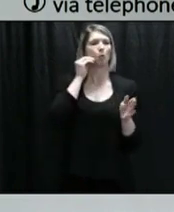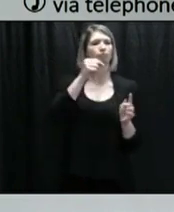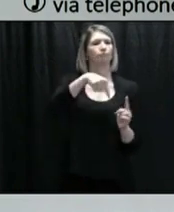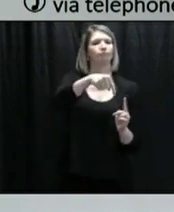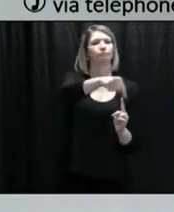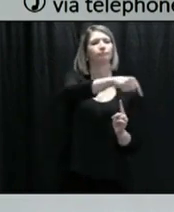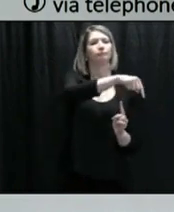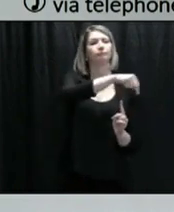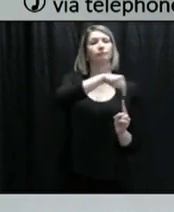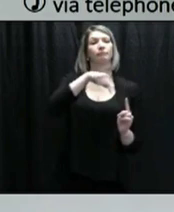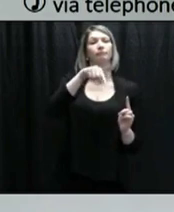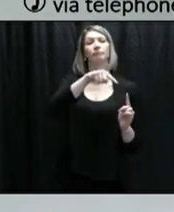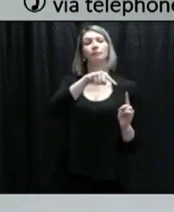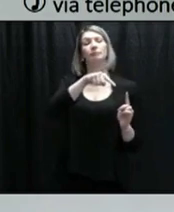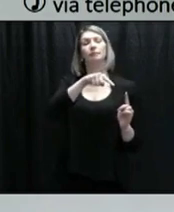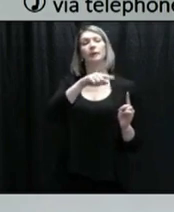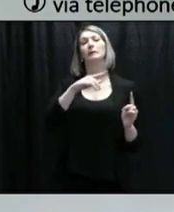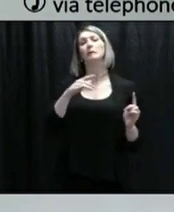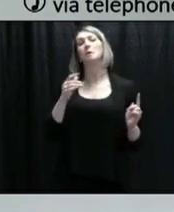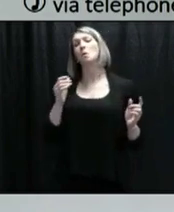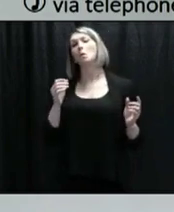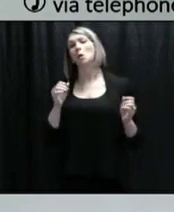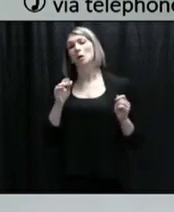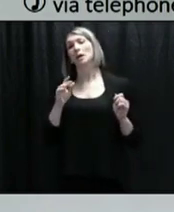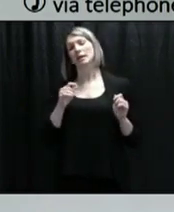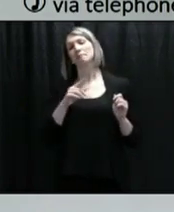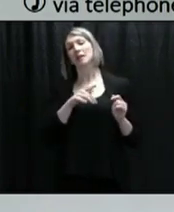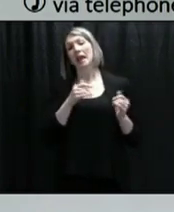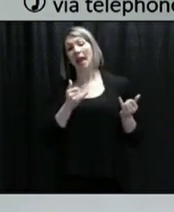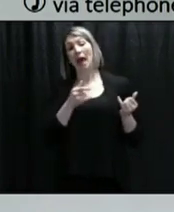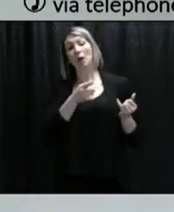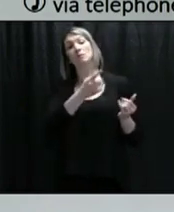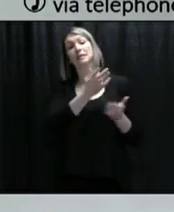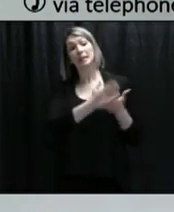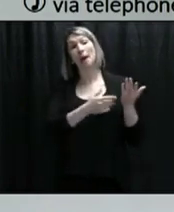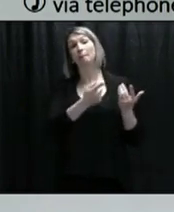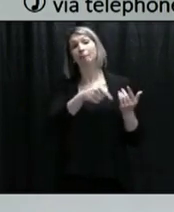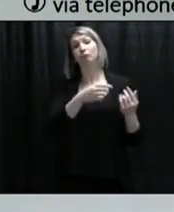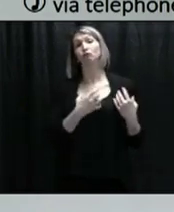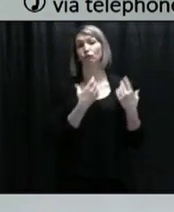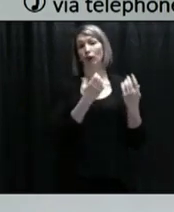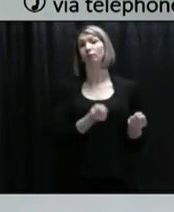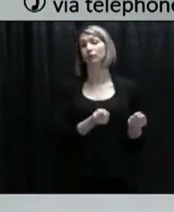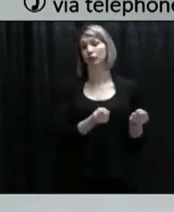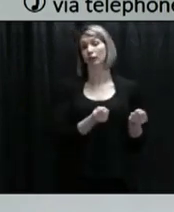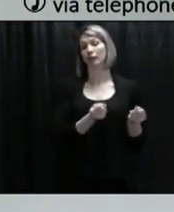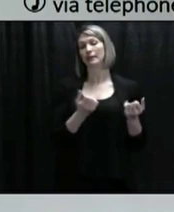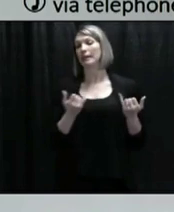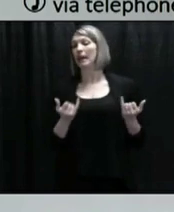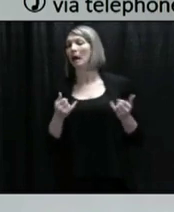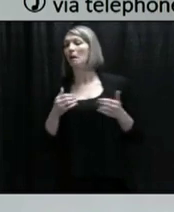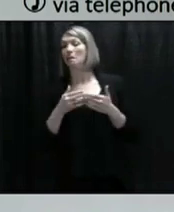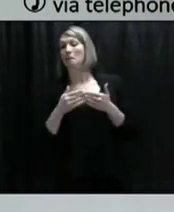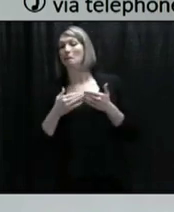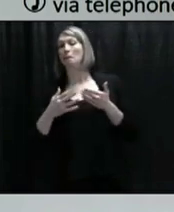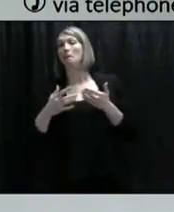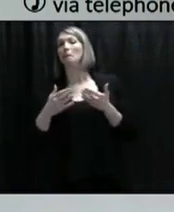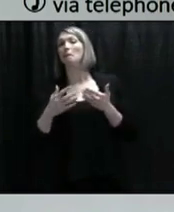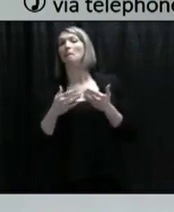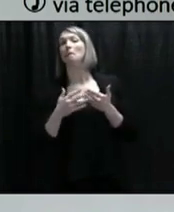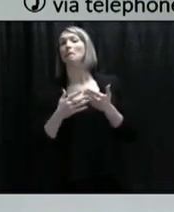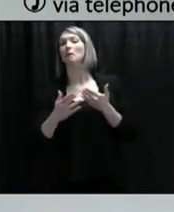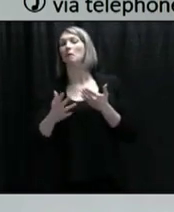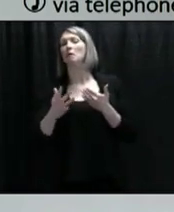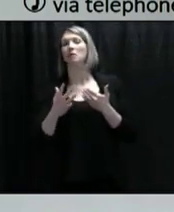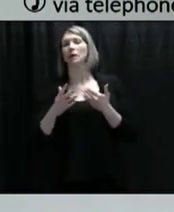that, it's not unexpected that we would see a slight drop in cases. But only time really will tell what our